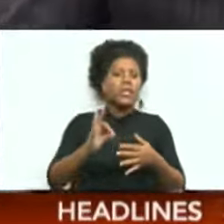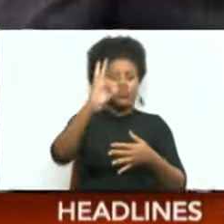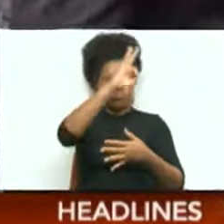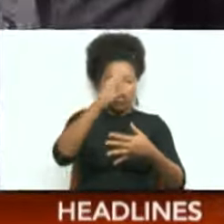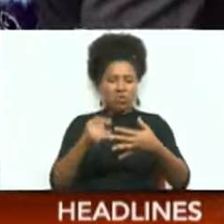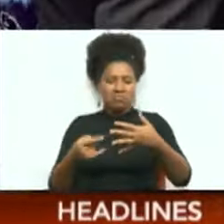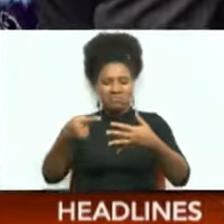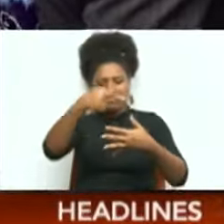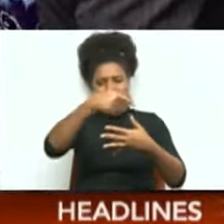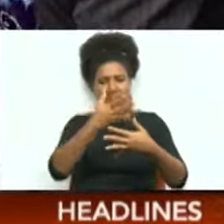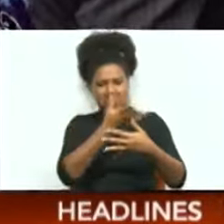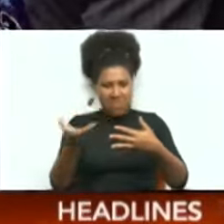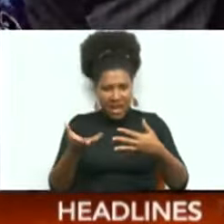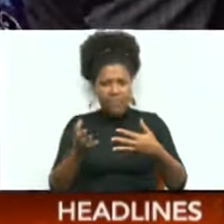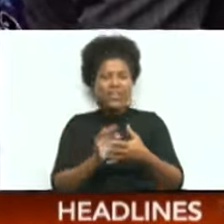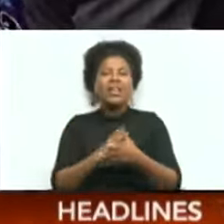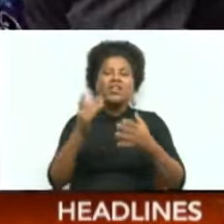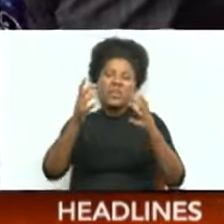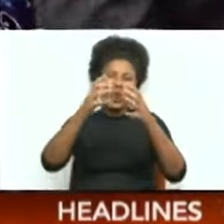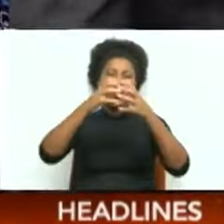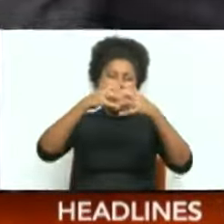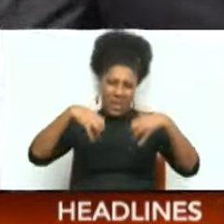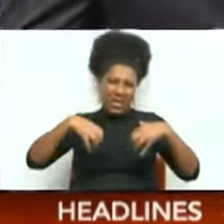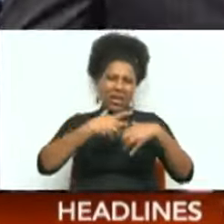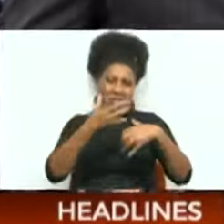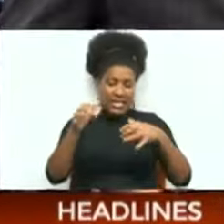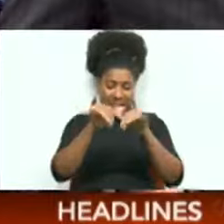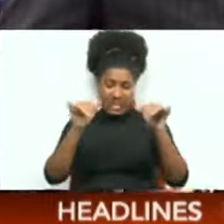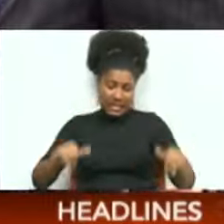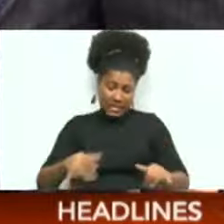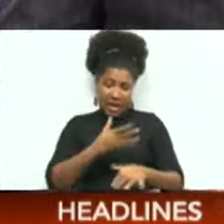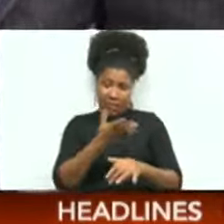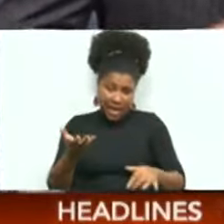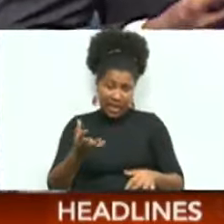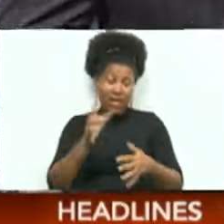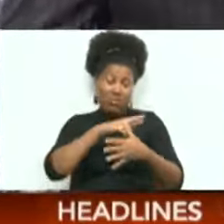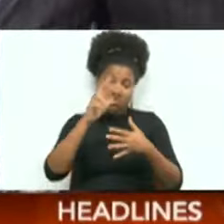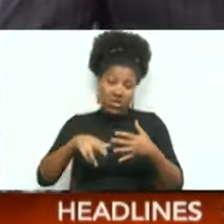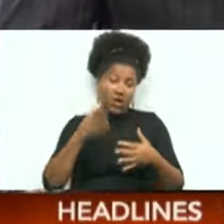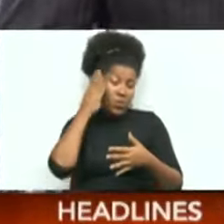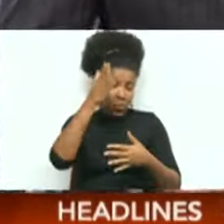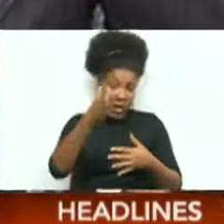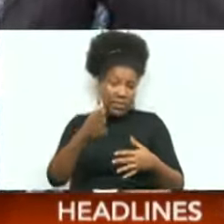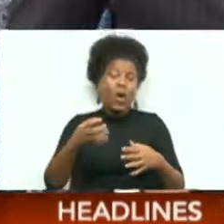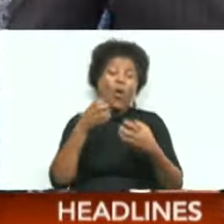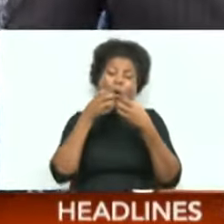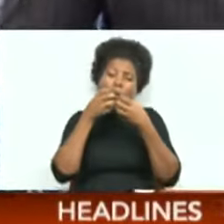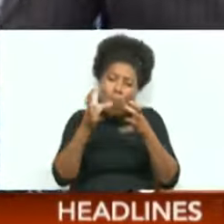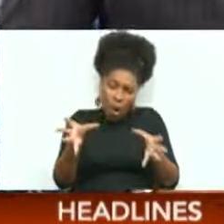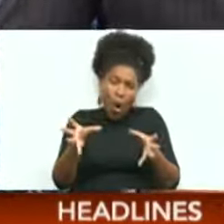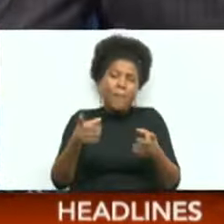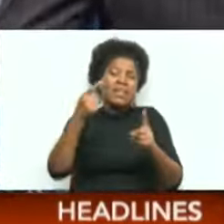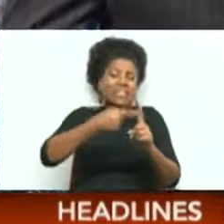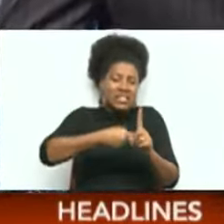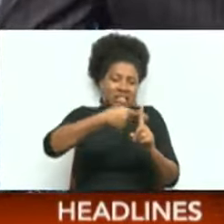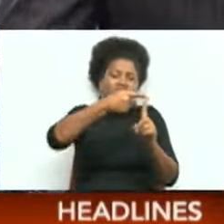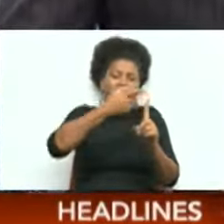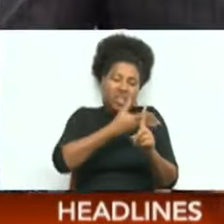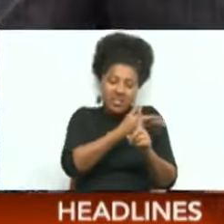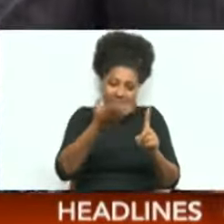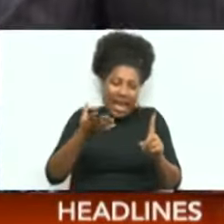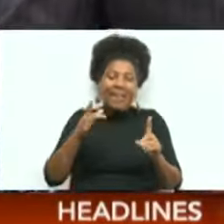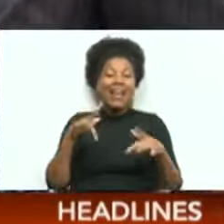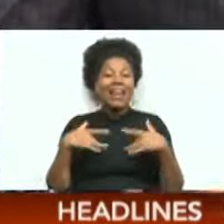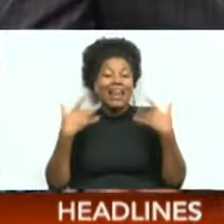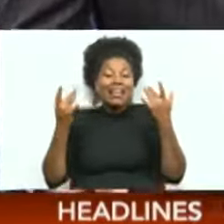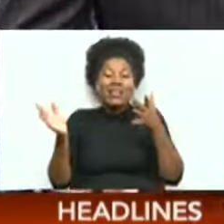-pressure system that is across Trinidad and Tobago right now. And the result will be warmer temperatures, lighter winds, and we have a dry